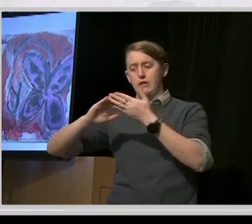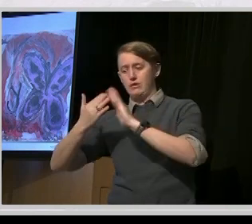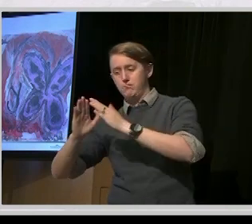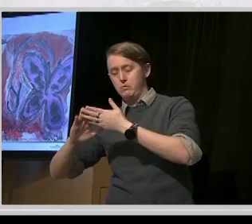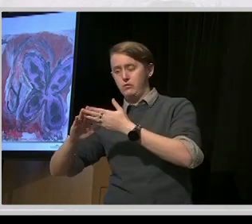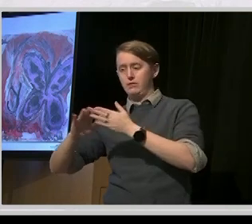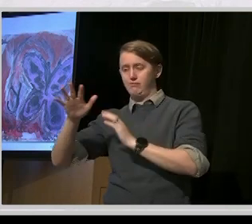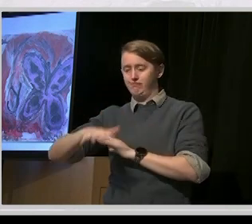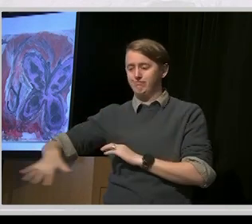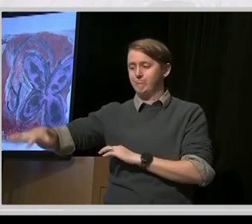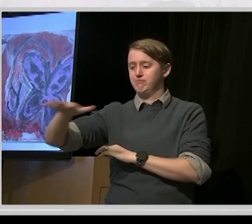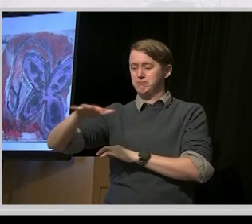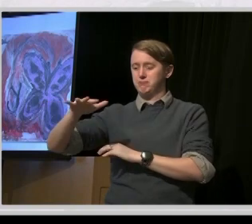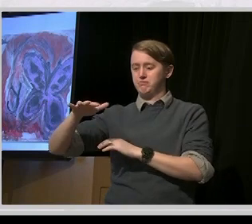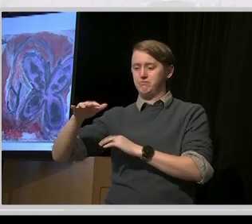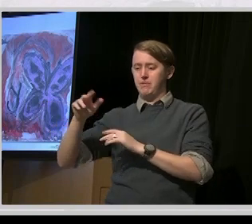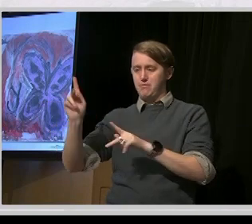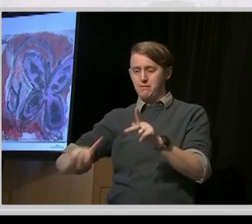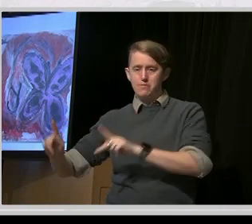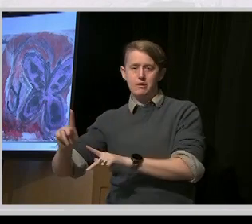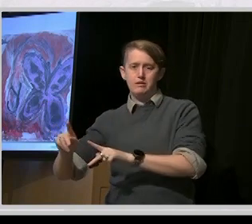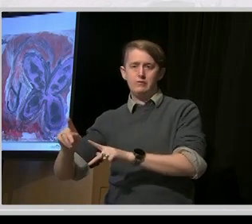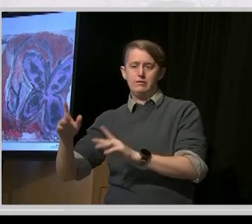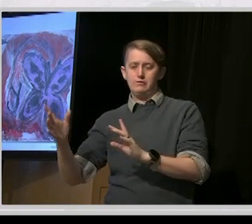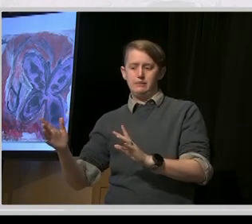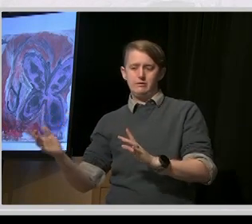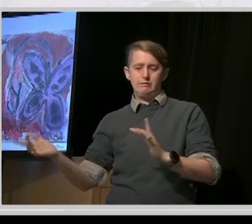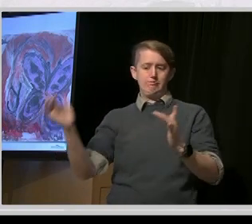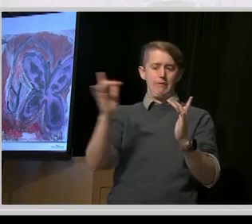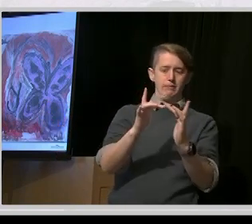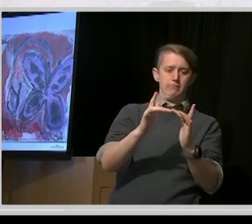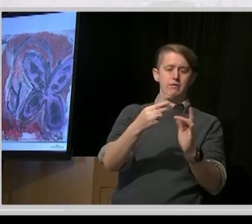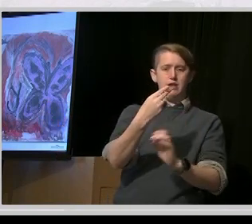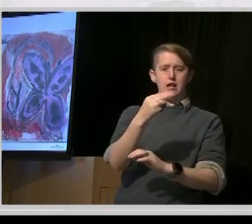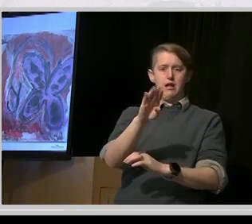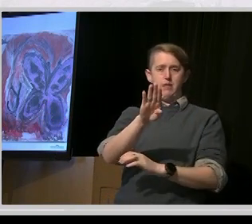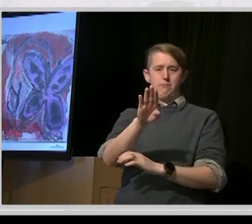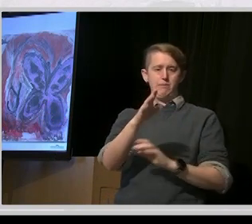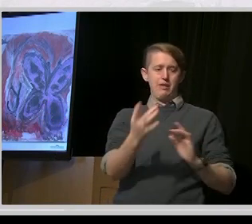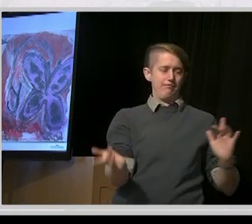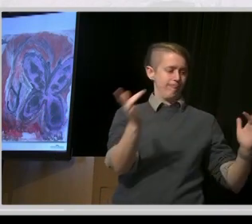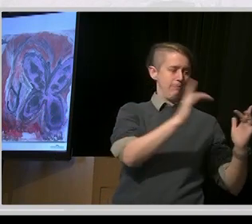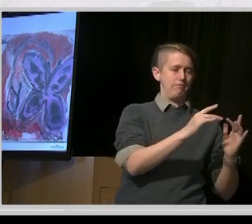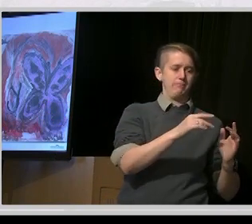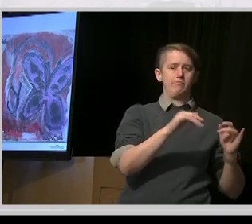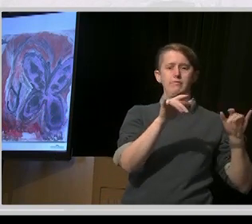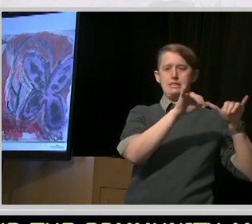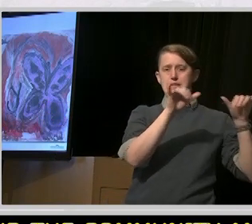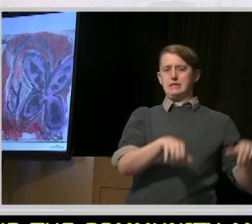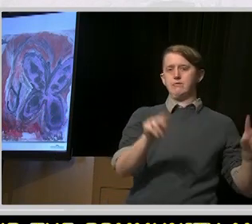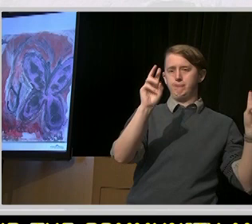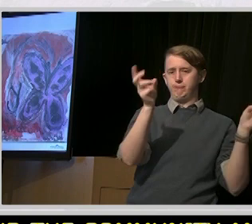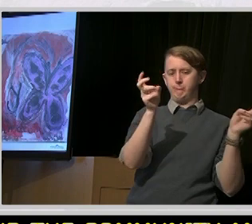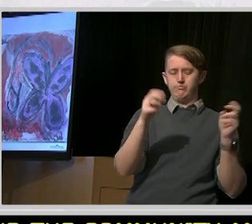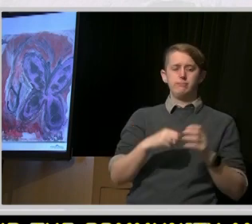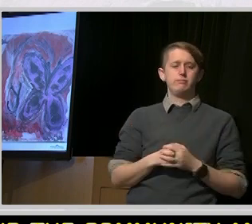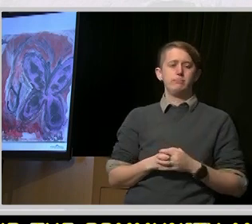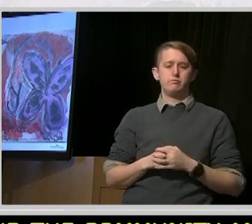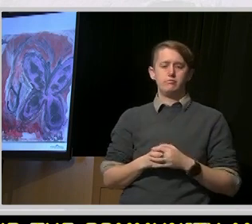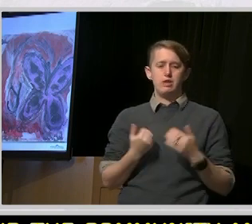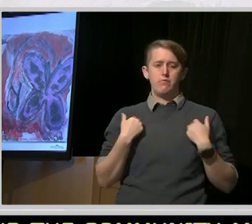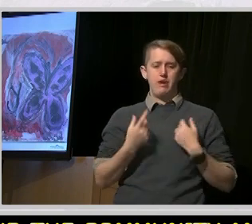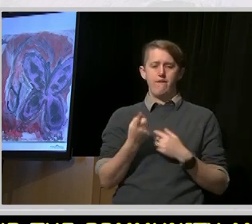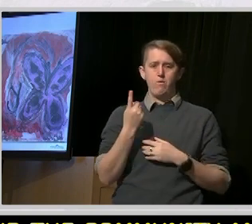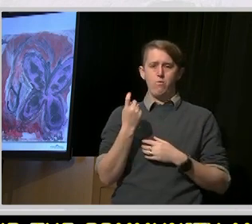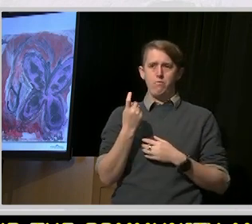the individuals. So I think we're one more to go, and I don't see a sign from